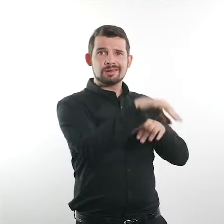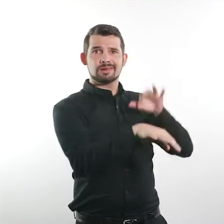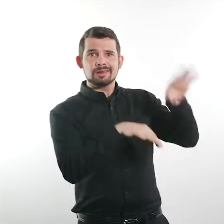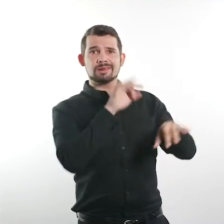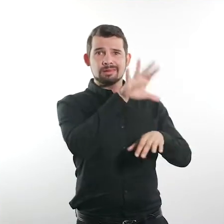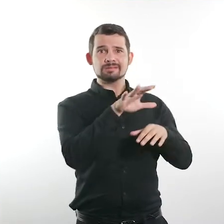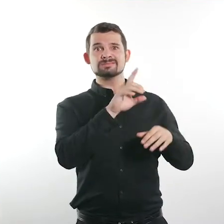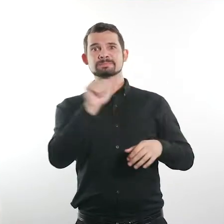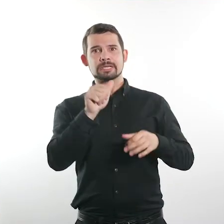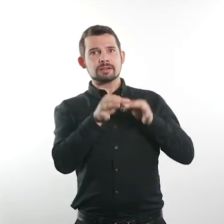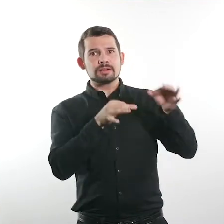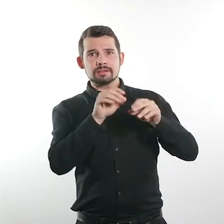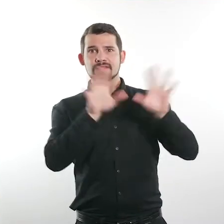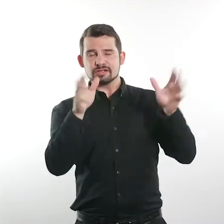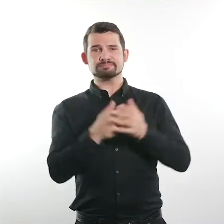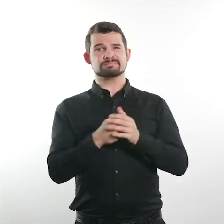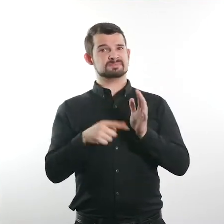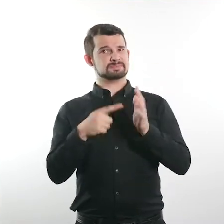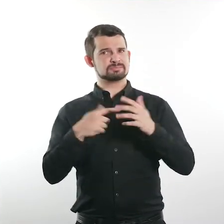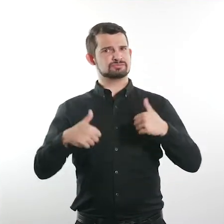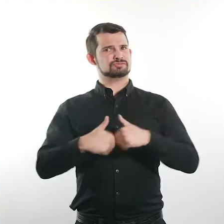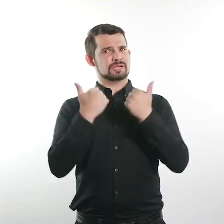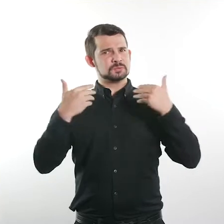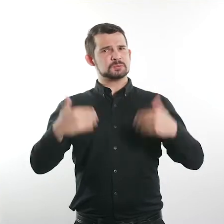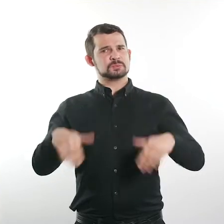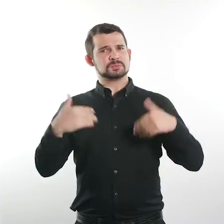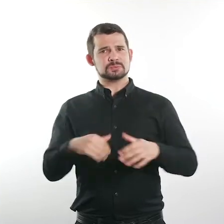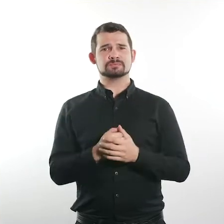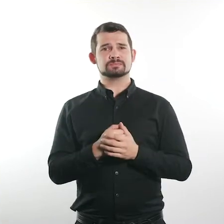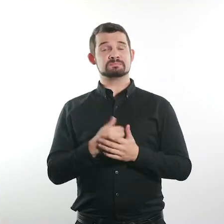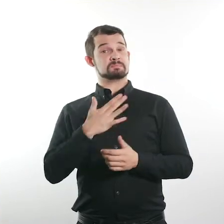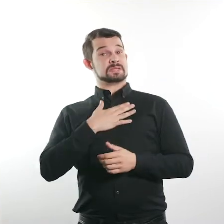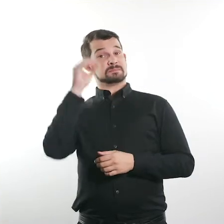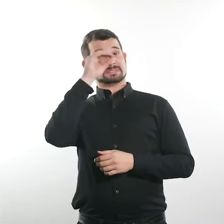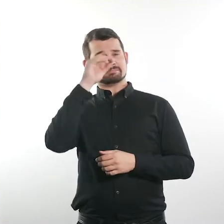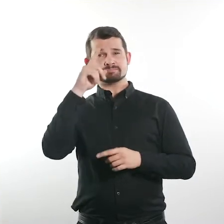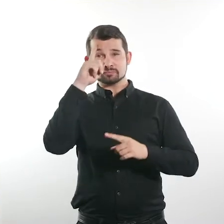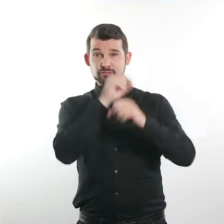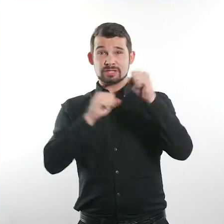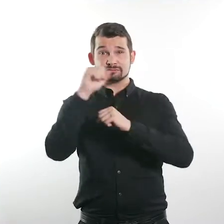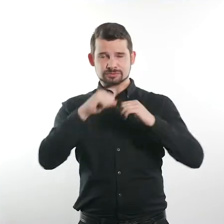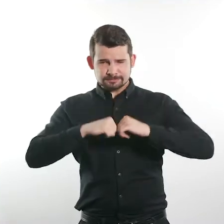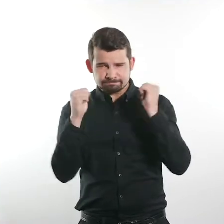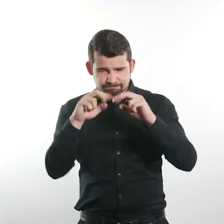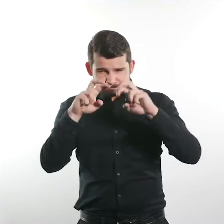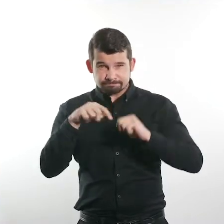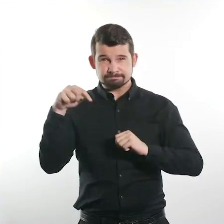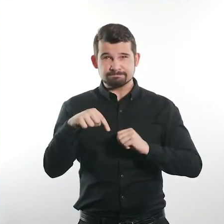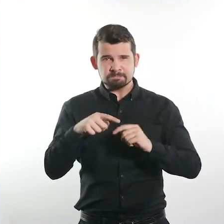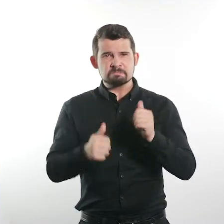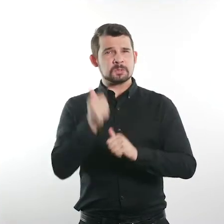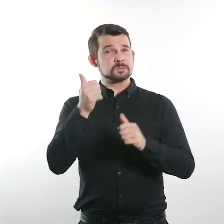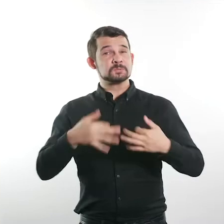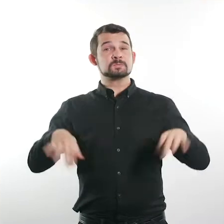advocate for yourself as a person with a disability and how challenging that can be at times. In my opinion,